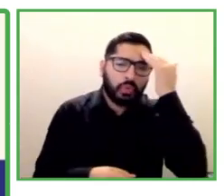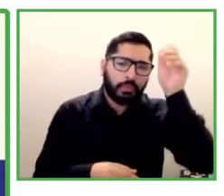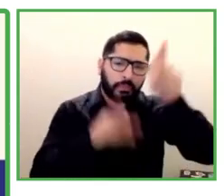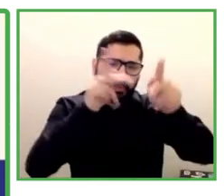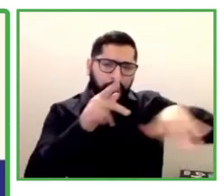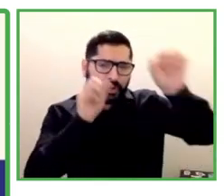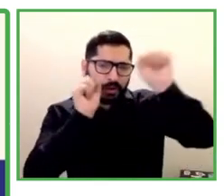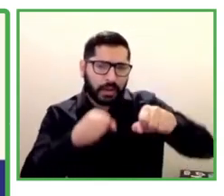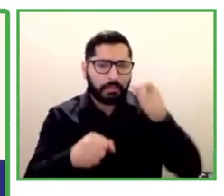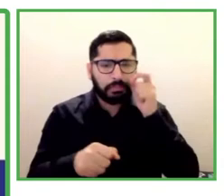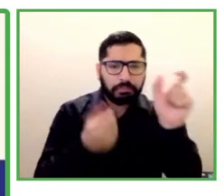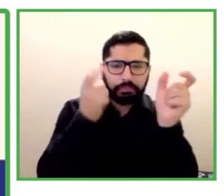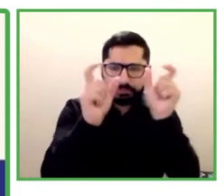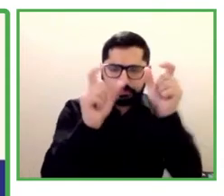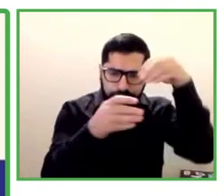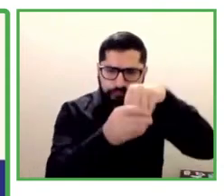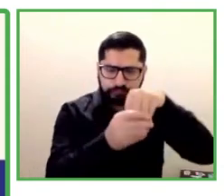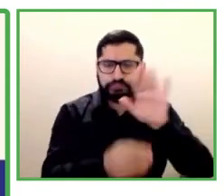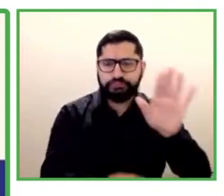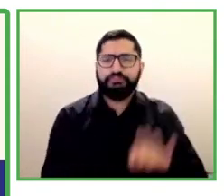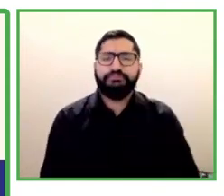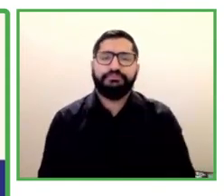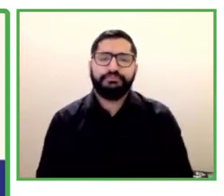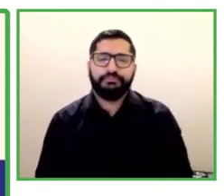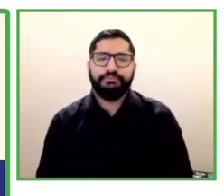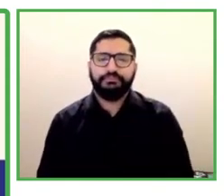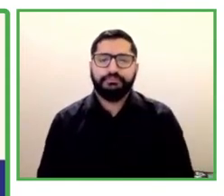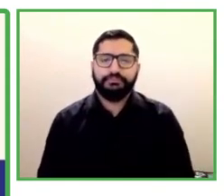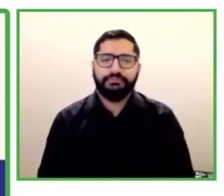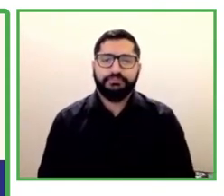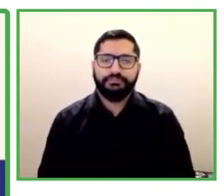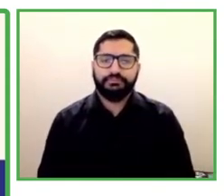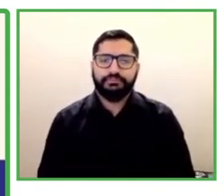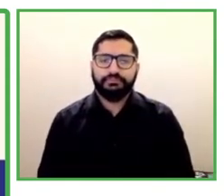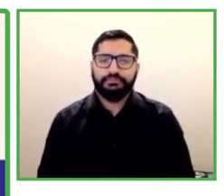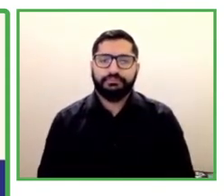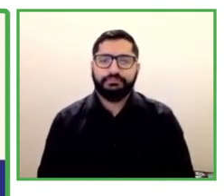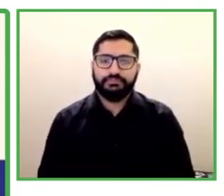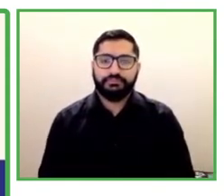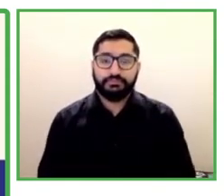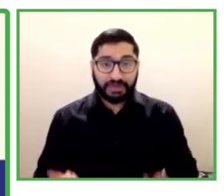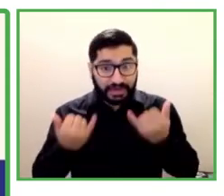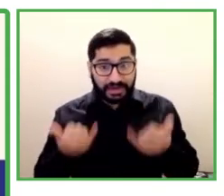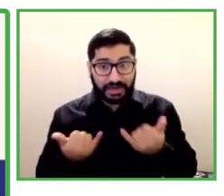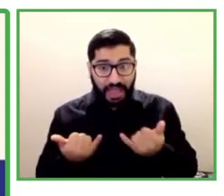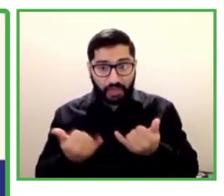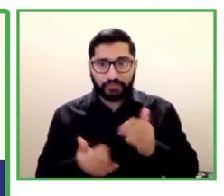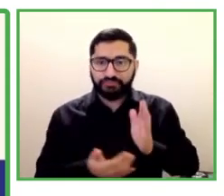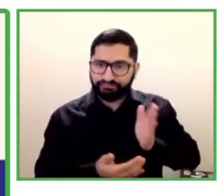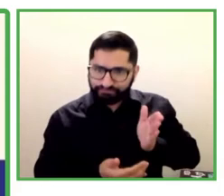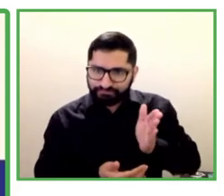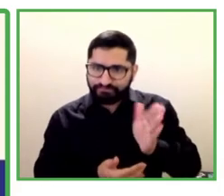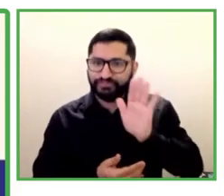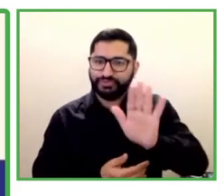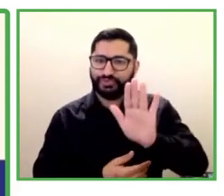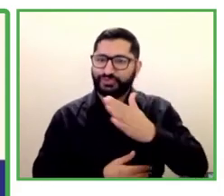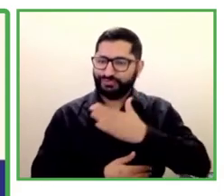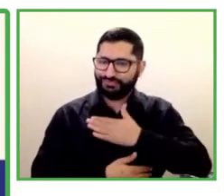Spanish than this. we will need an interpreter for both the Spanish and the English audience. So let me start.